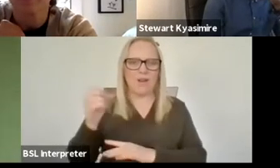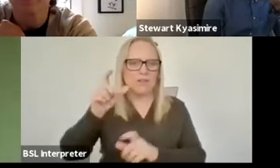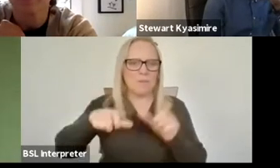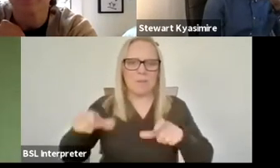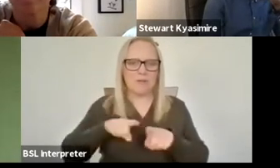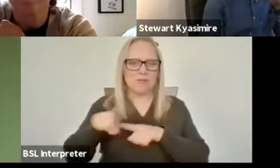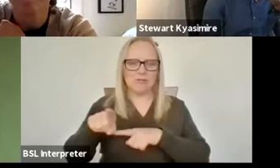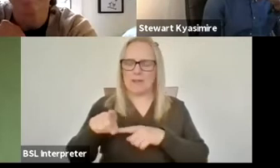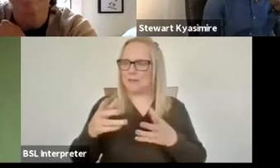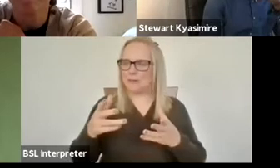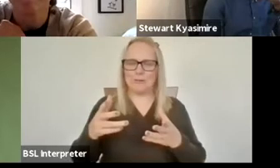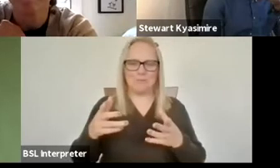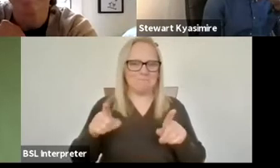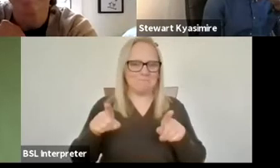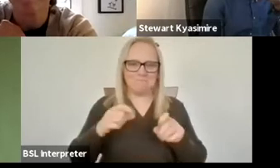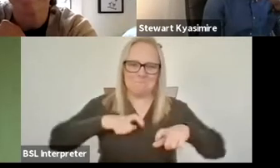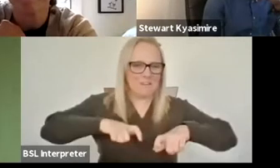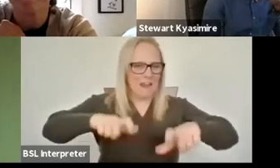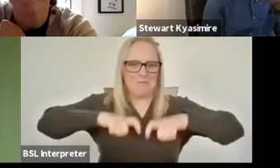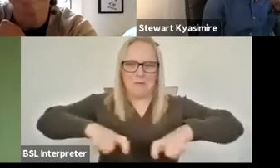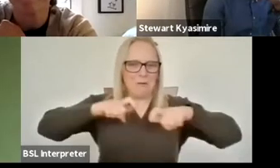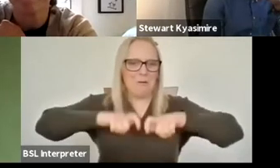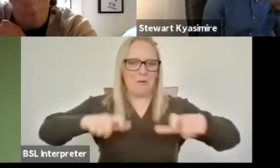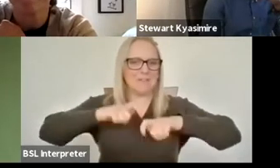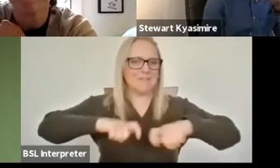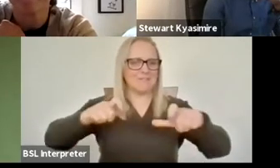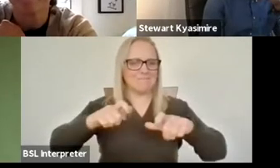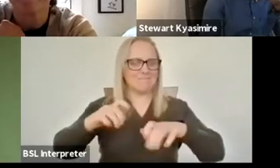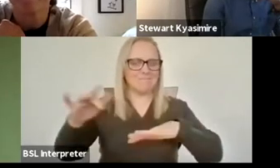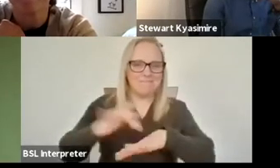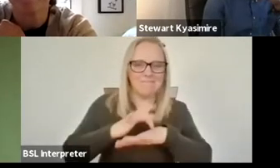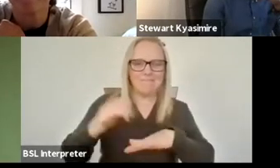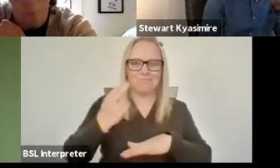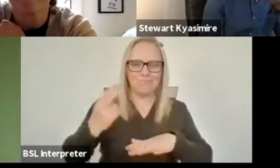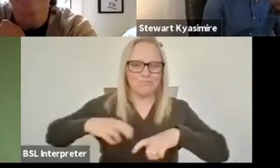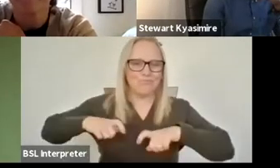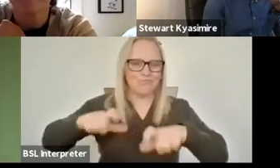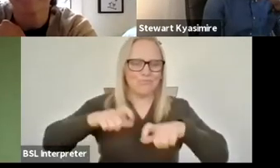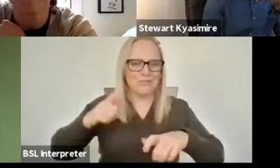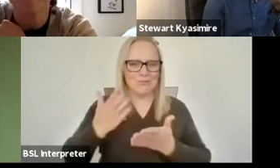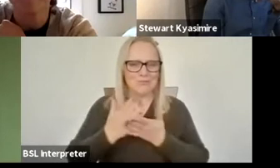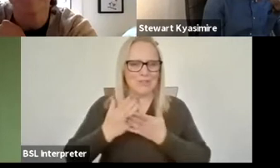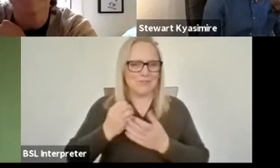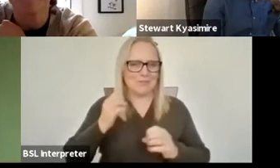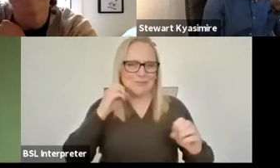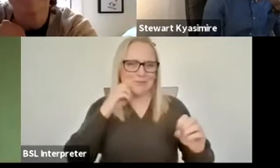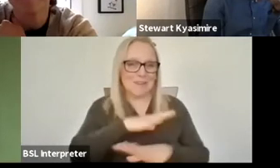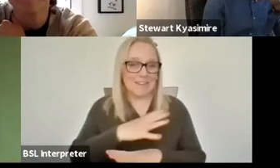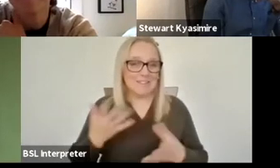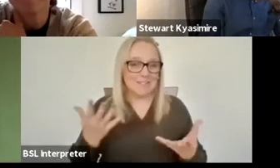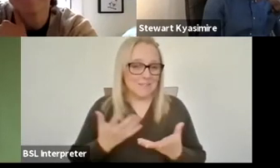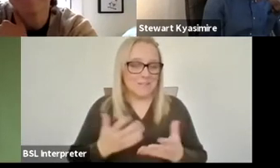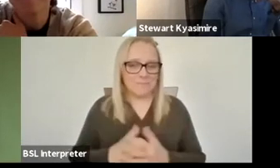kind of market scale and and it's it's a it's a really odd odd kind of kind of economy and and i think some of the inhibitors